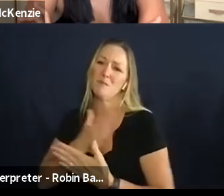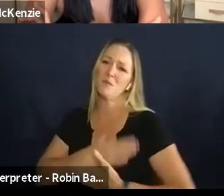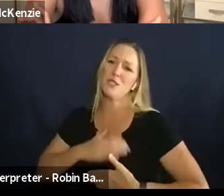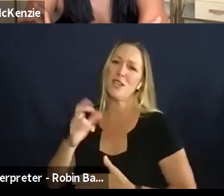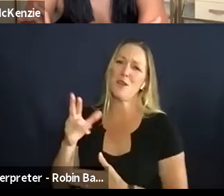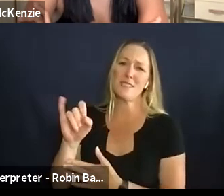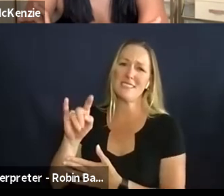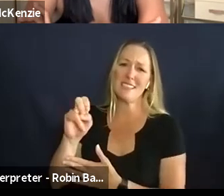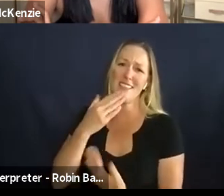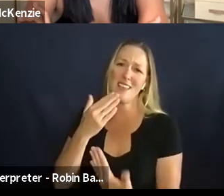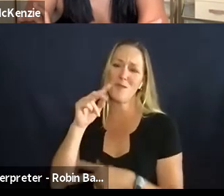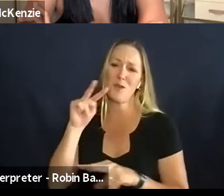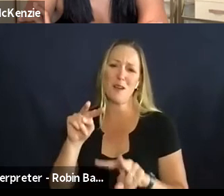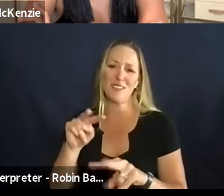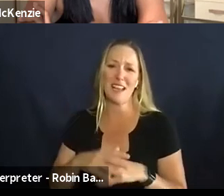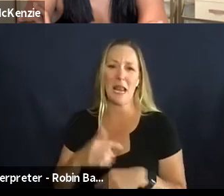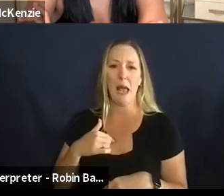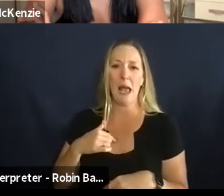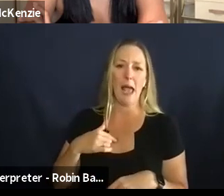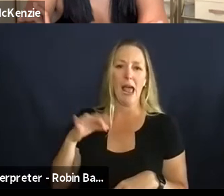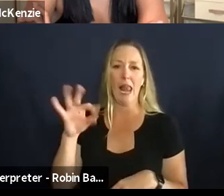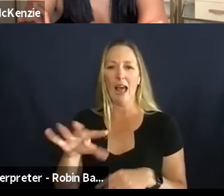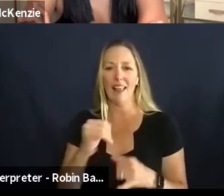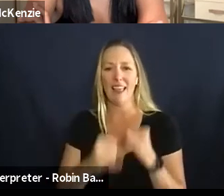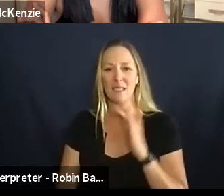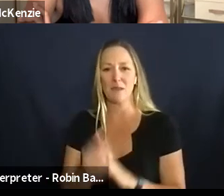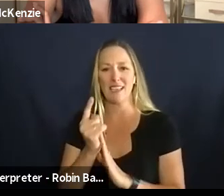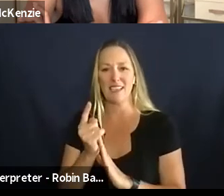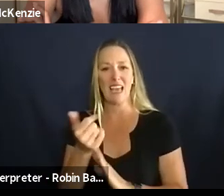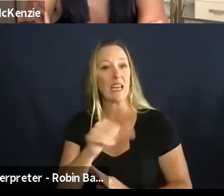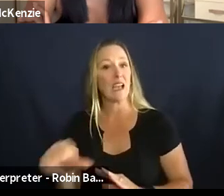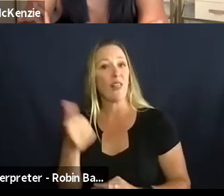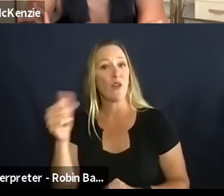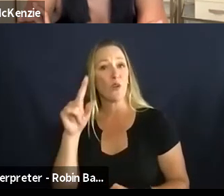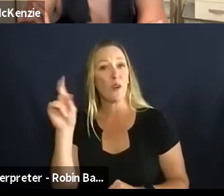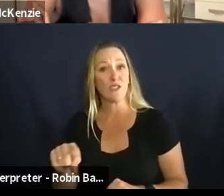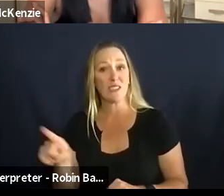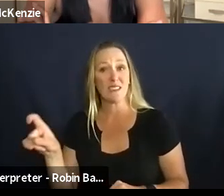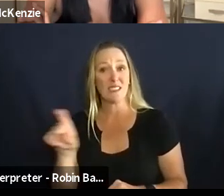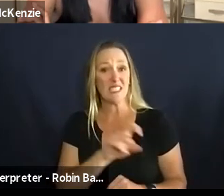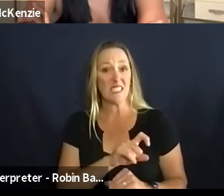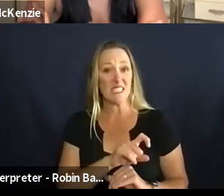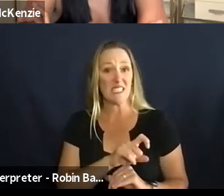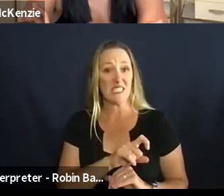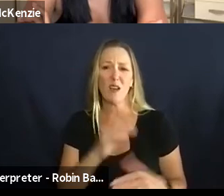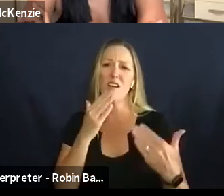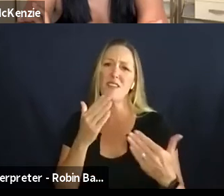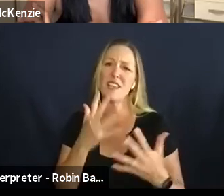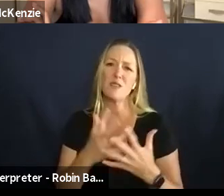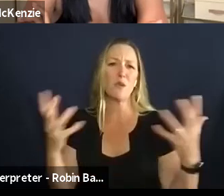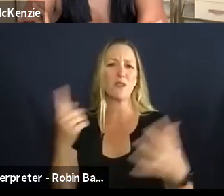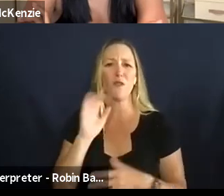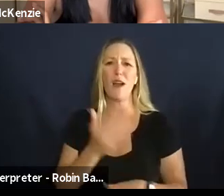being here and for doing that i pinged you at the last minute was there anyone else that had a question and thank you so much to the